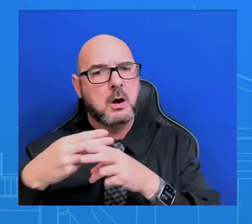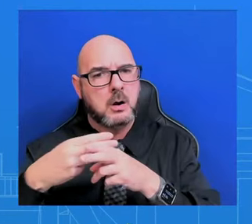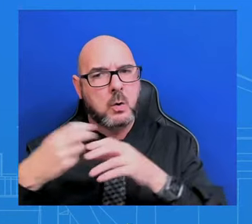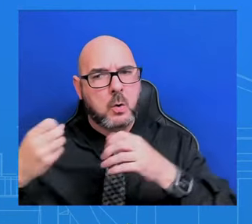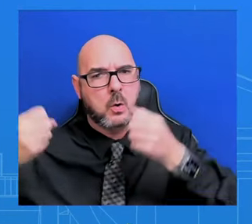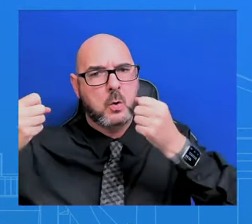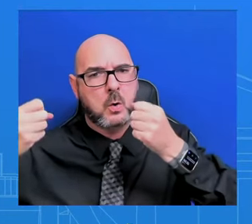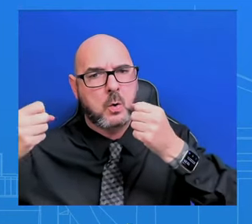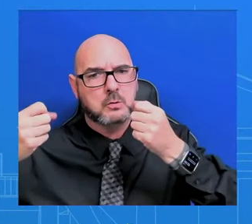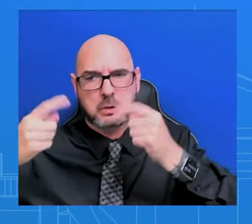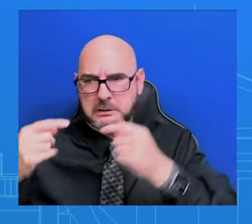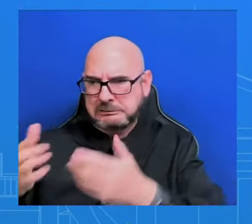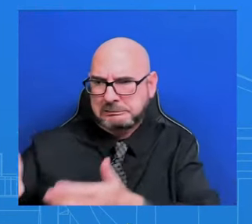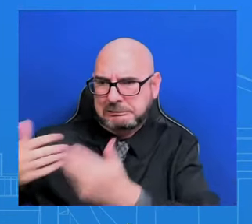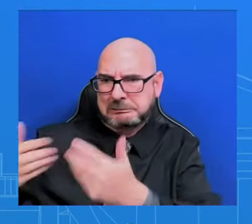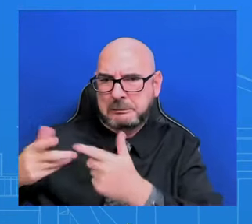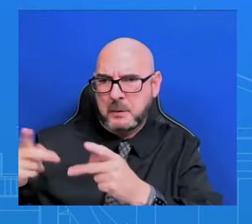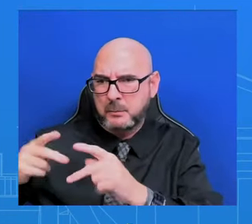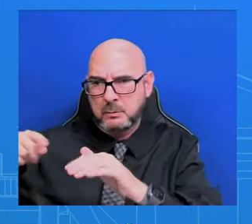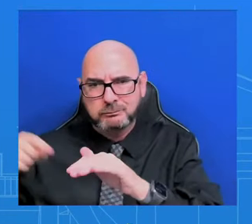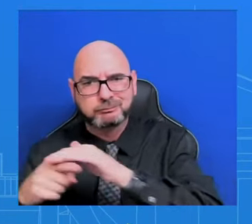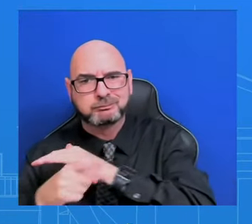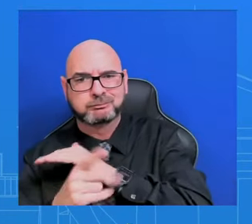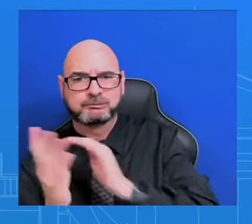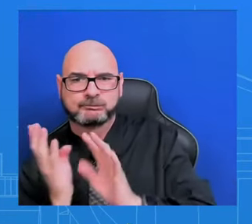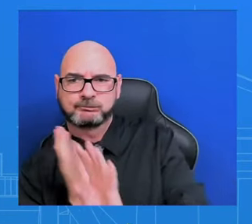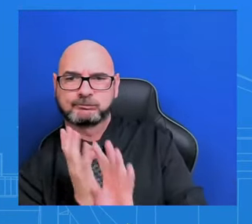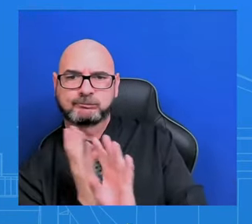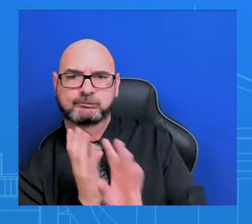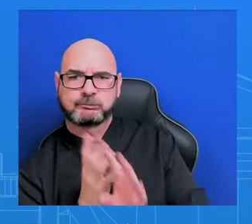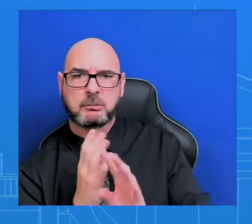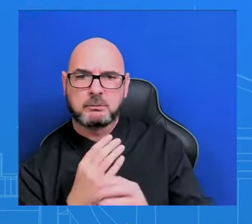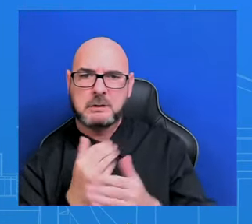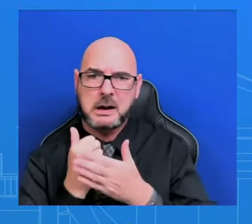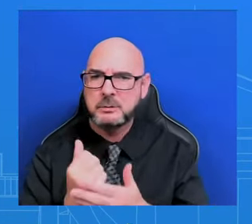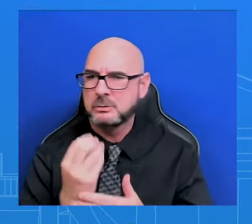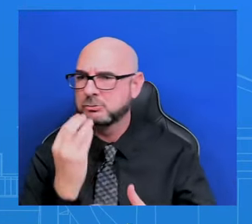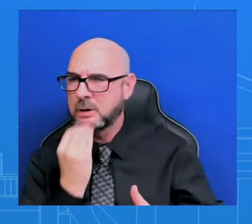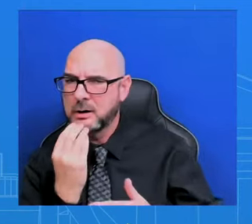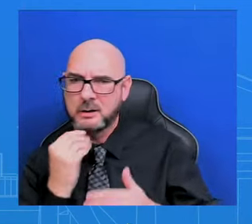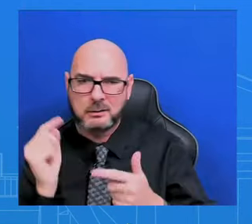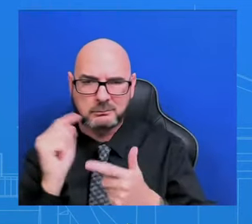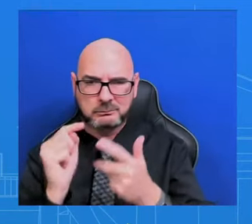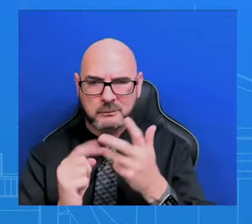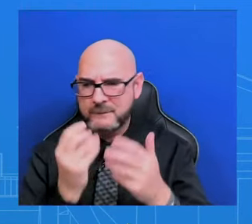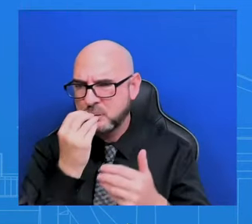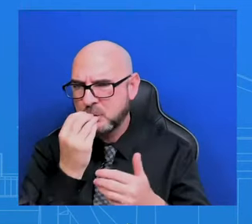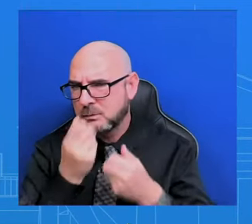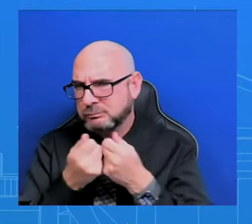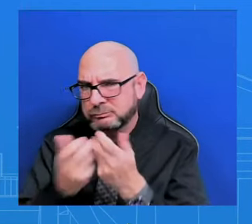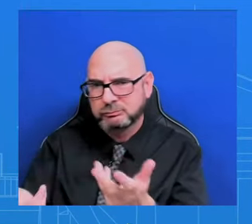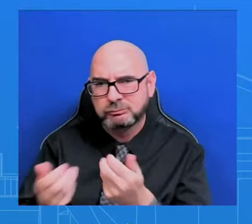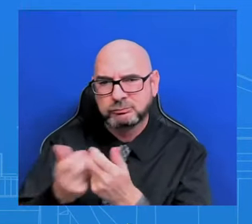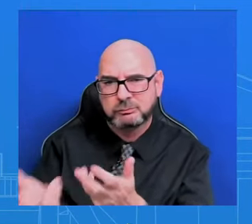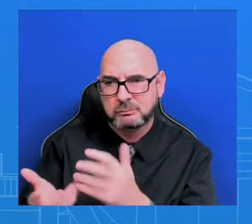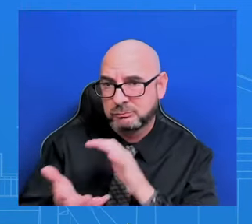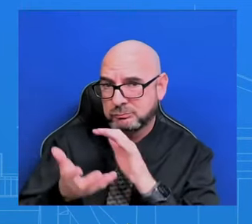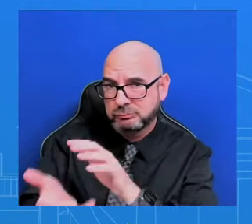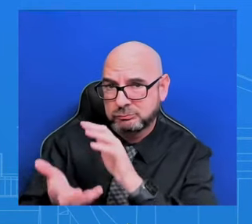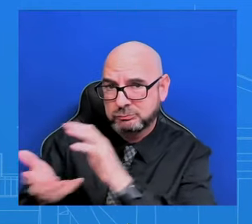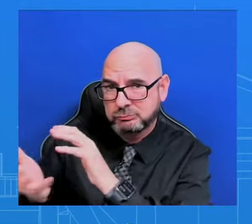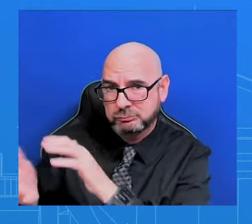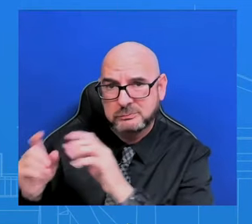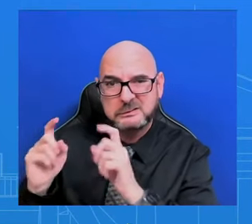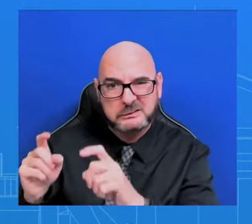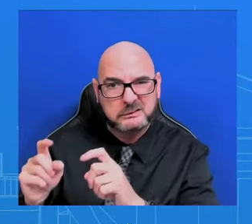including getting assessment of Israeli Defense Force operations and the protection of civilian life. I mean, there's a lot on his agenda. But I can't confirm